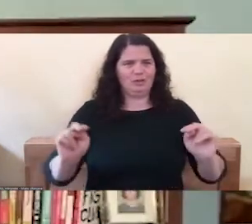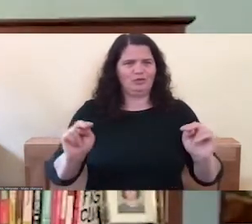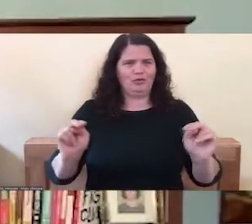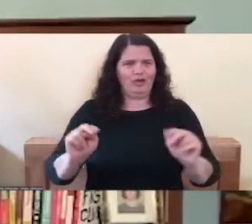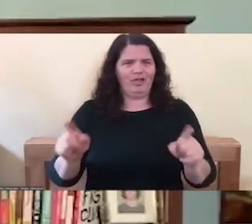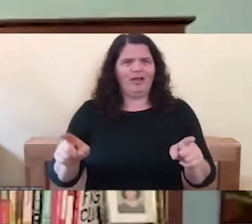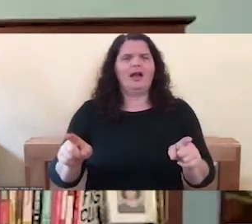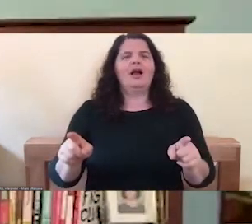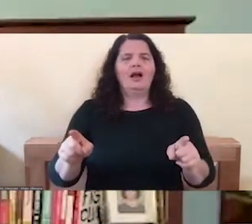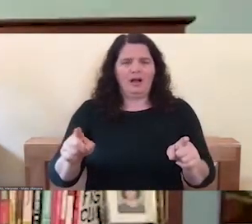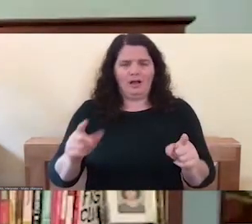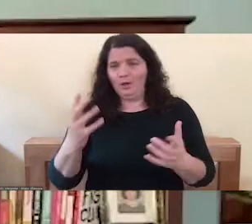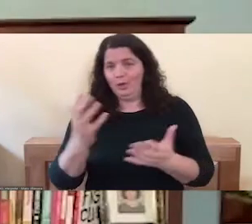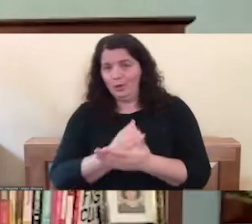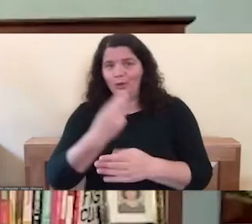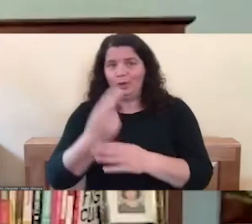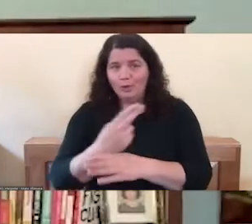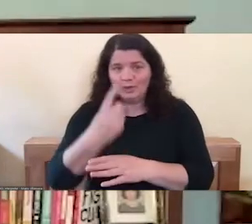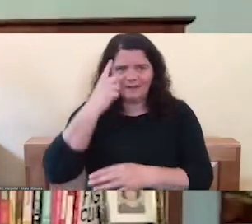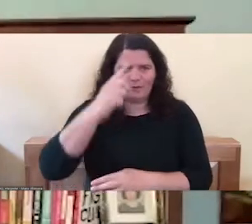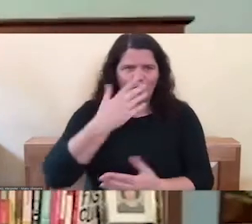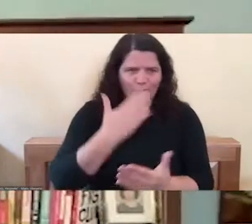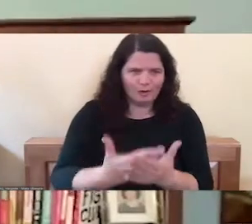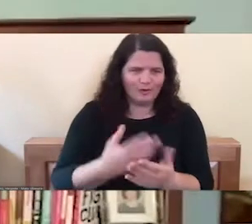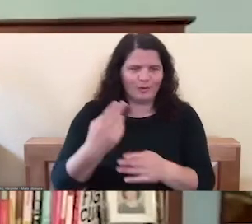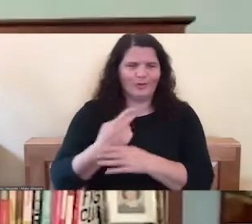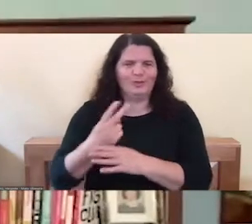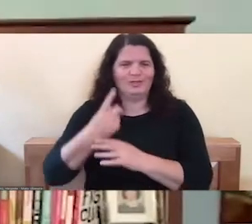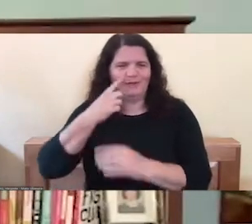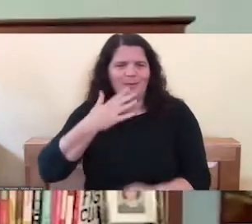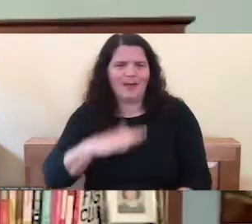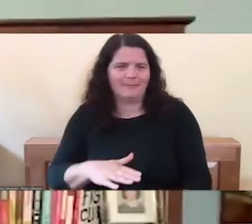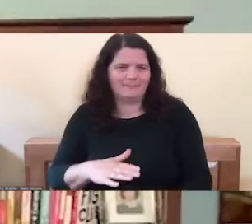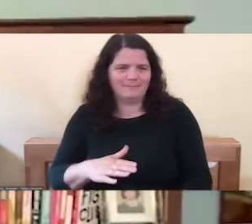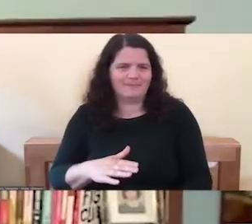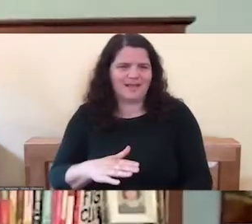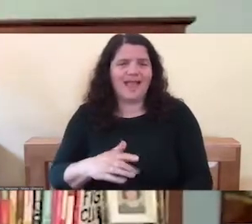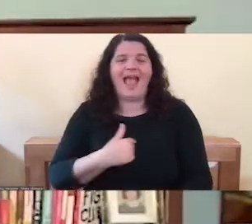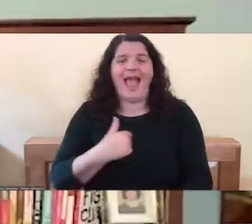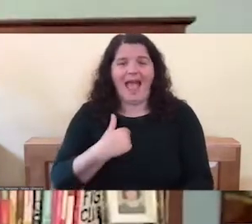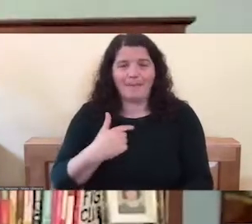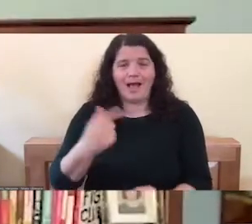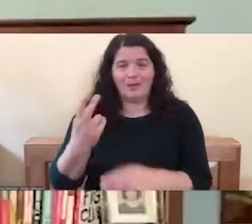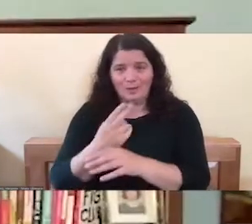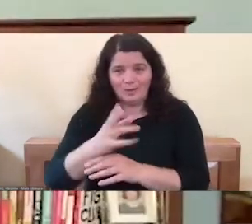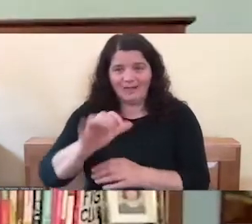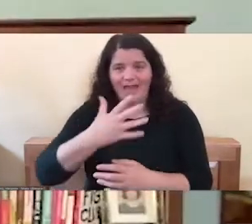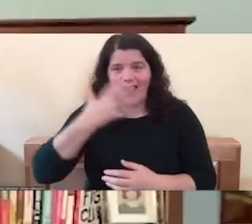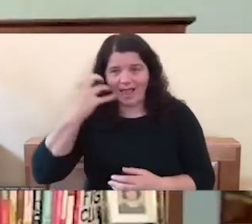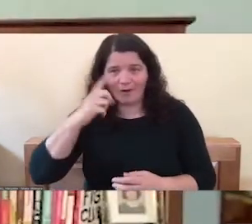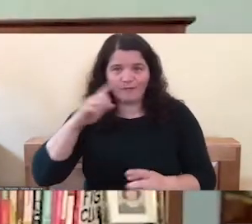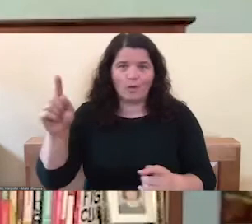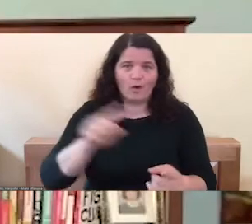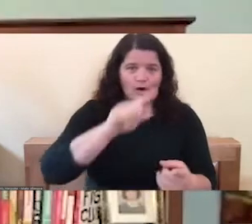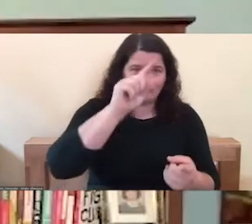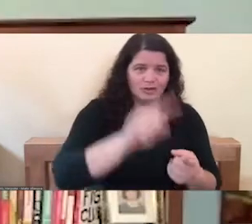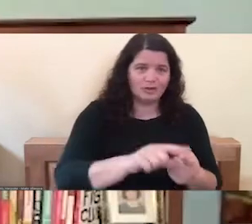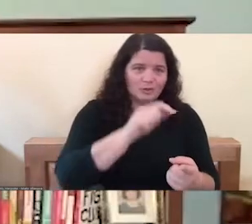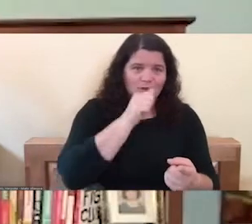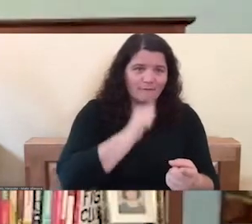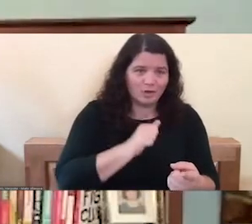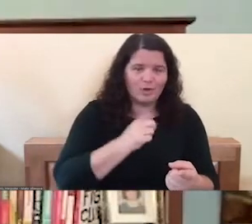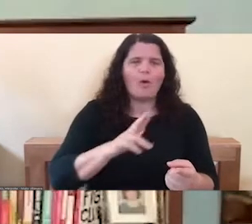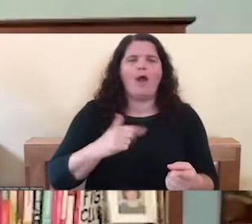conscious and intentional about are we using this to alleviate suffering? Or is it actually inadvertently